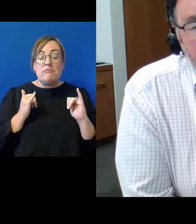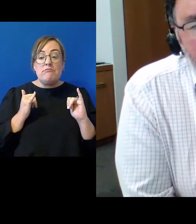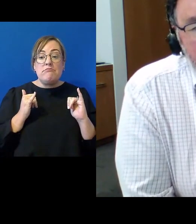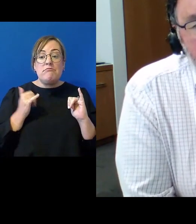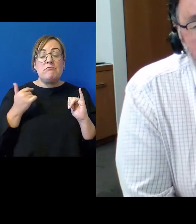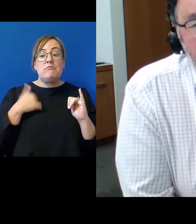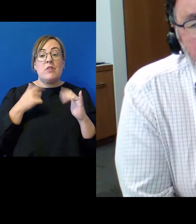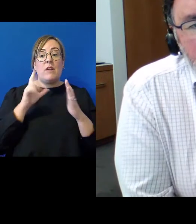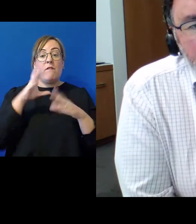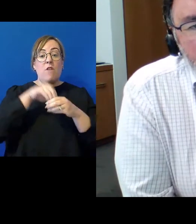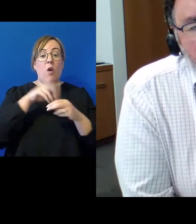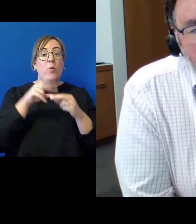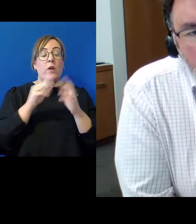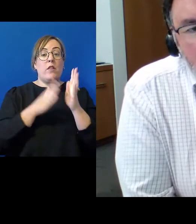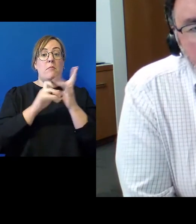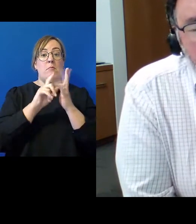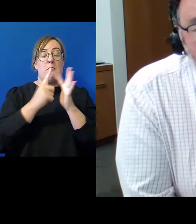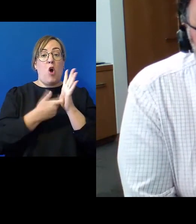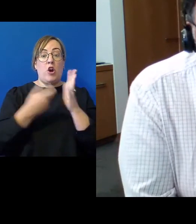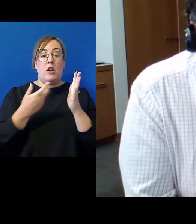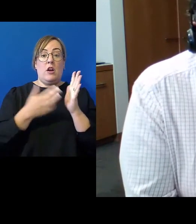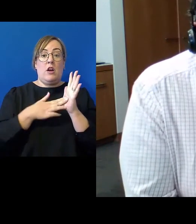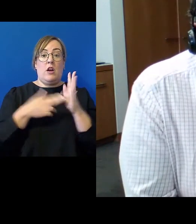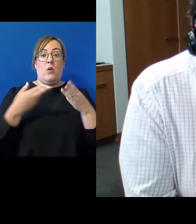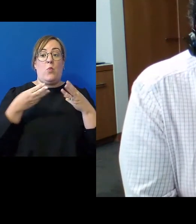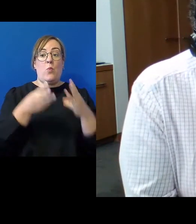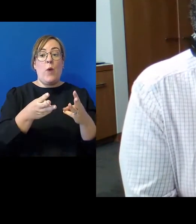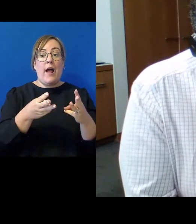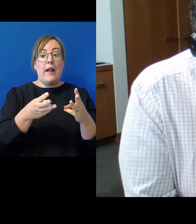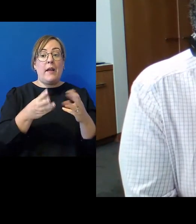the Māori language is woven into the court's processes